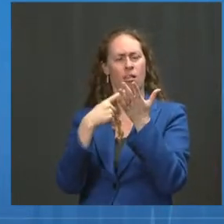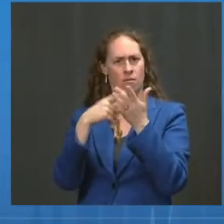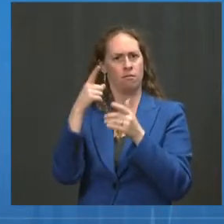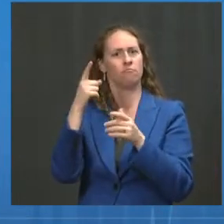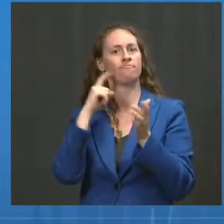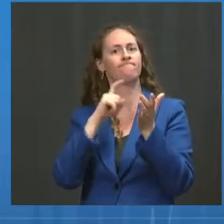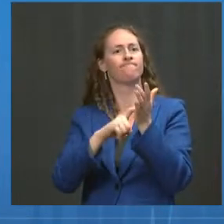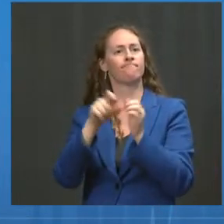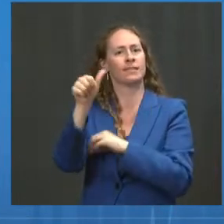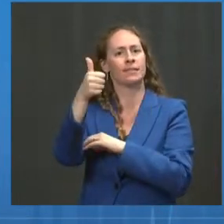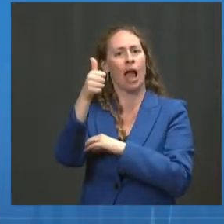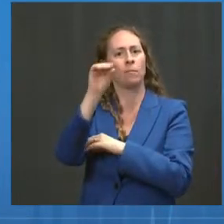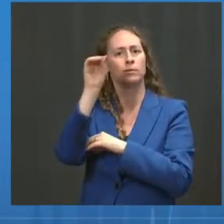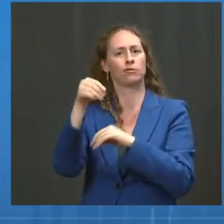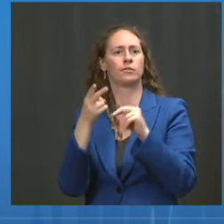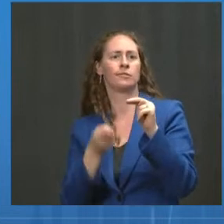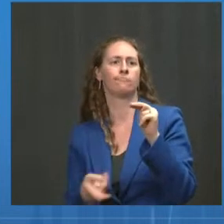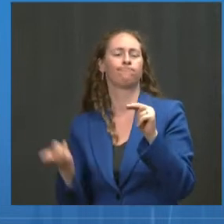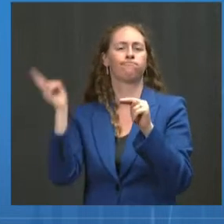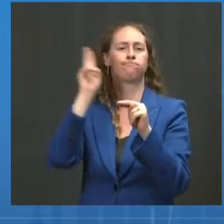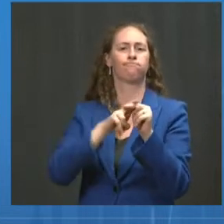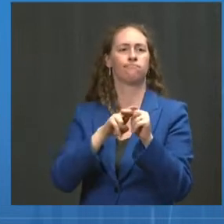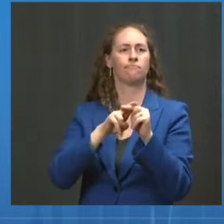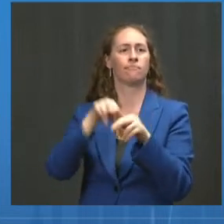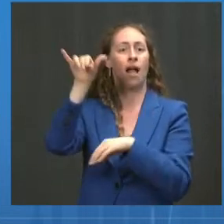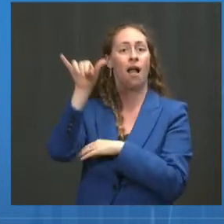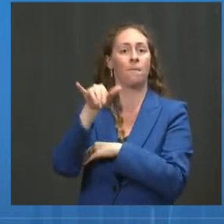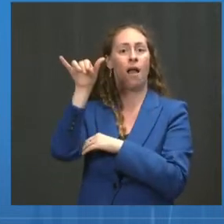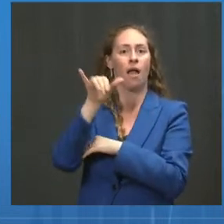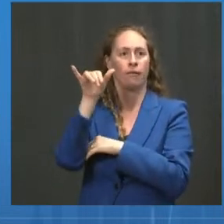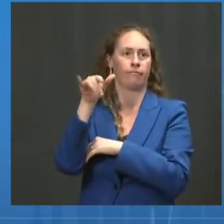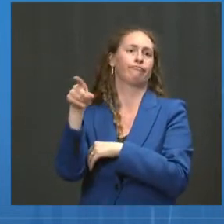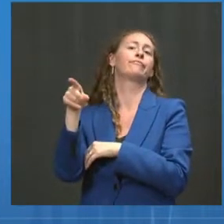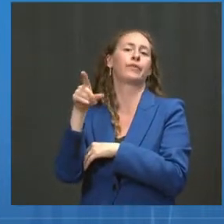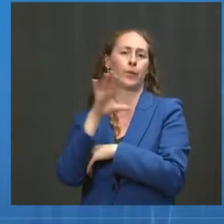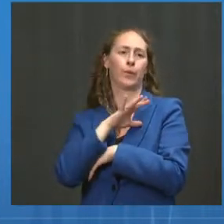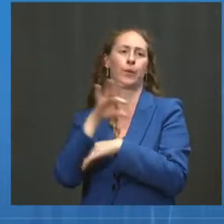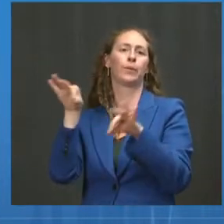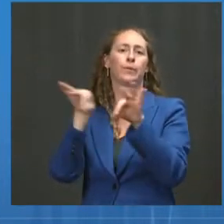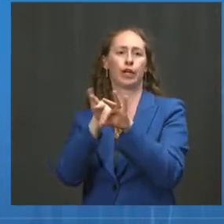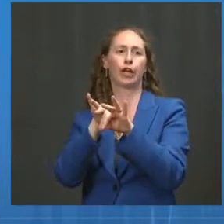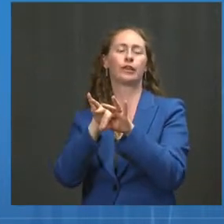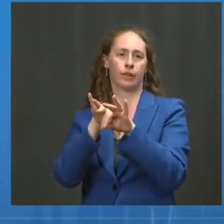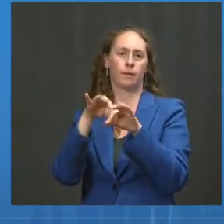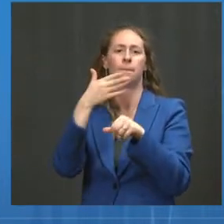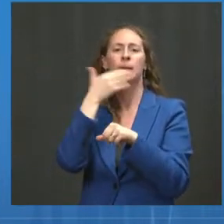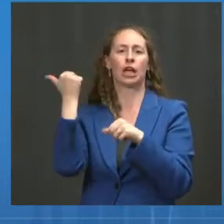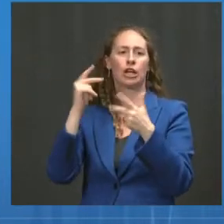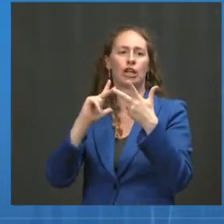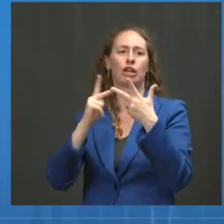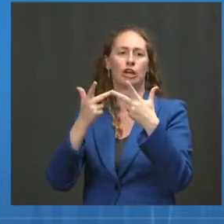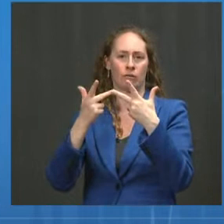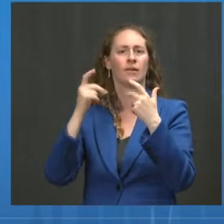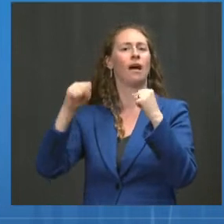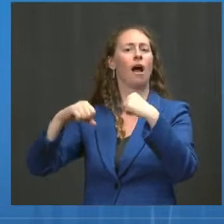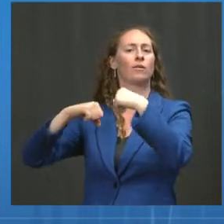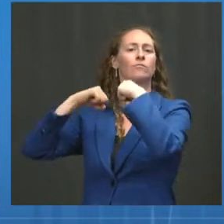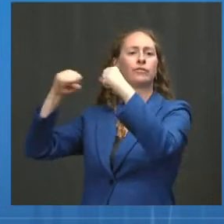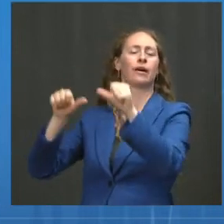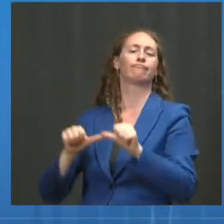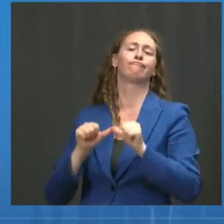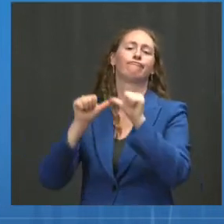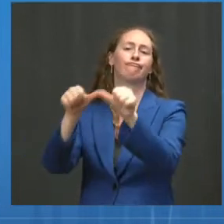that is at the third boost months later. And if you looked at that, the increase was really rather substantial.